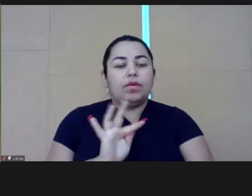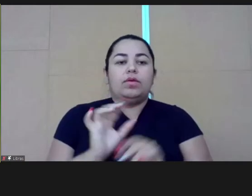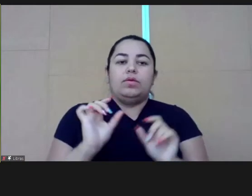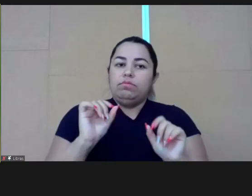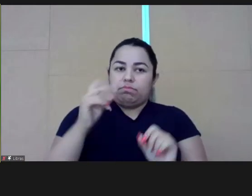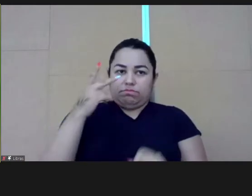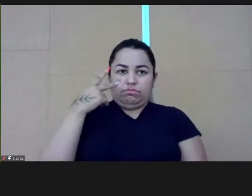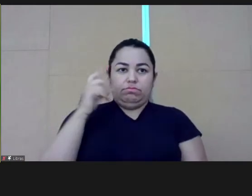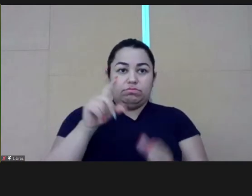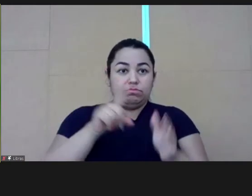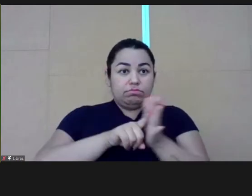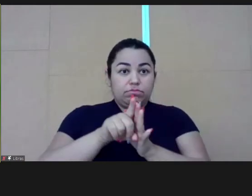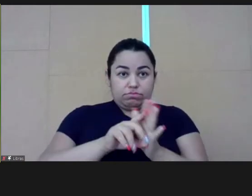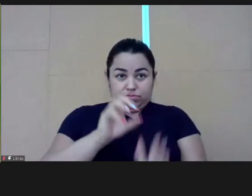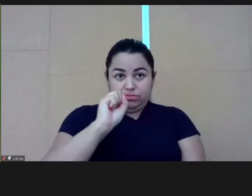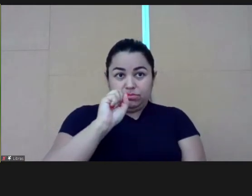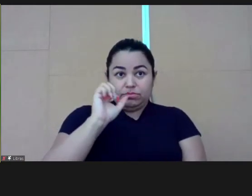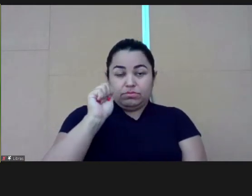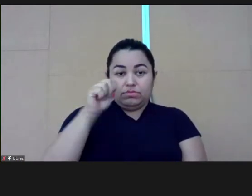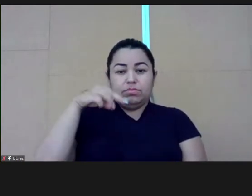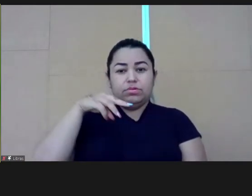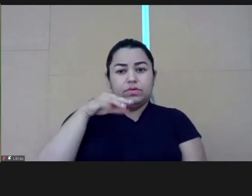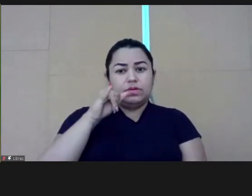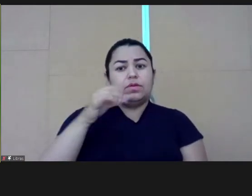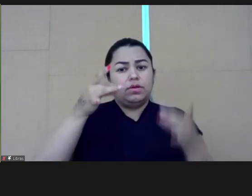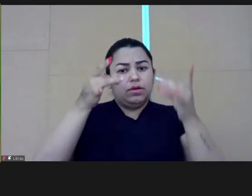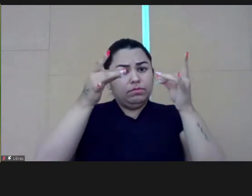that.